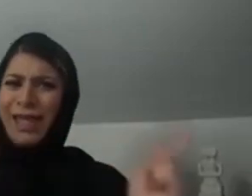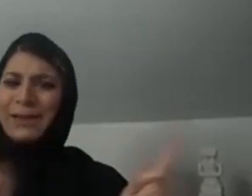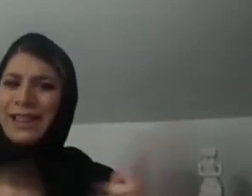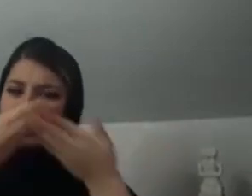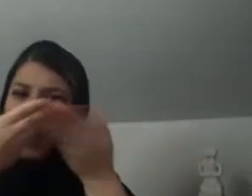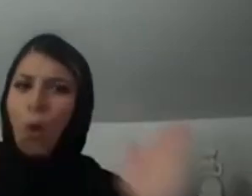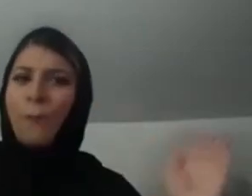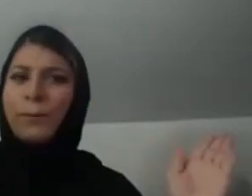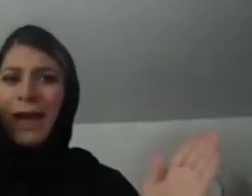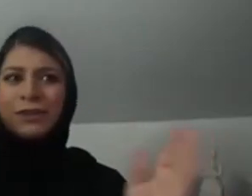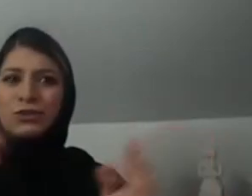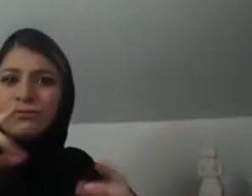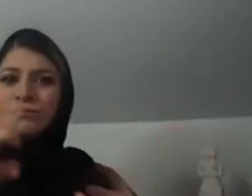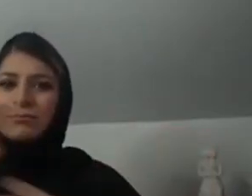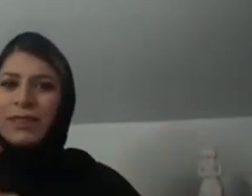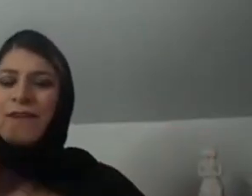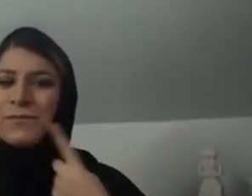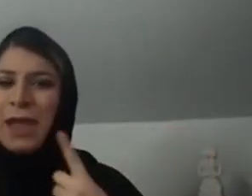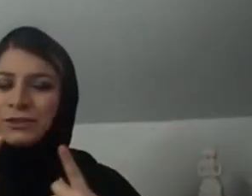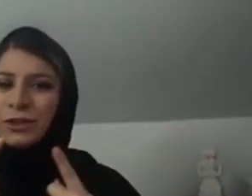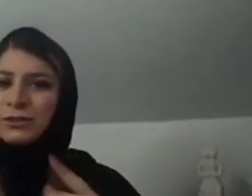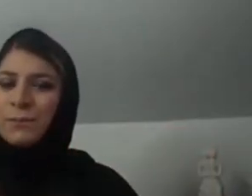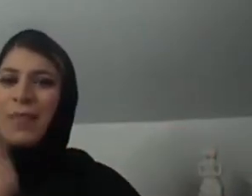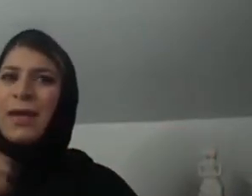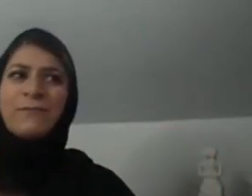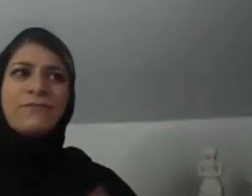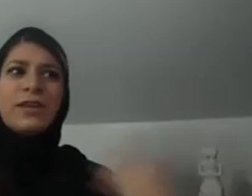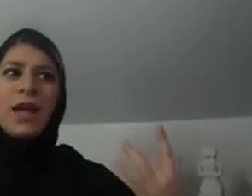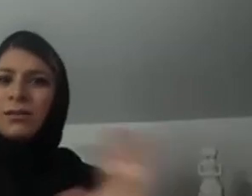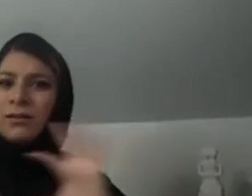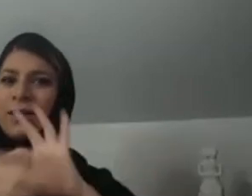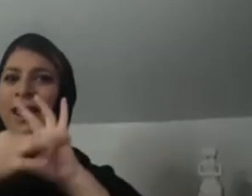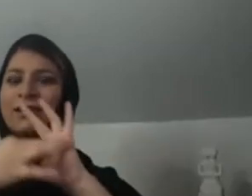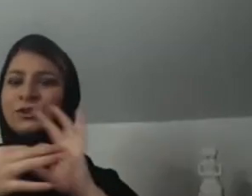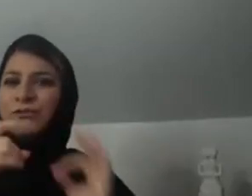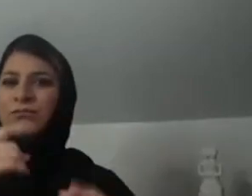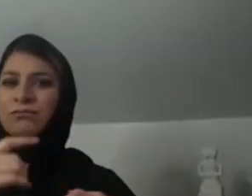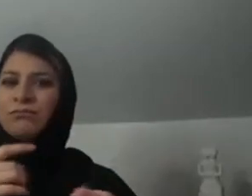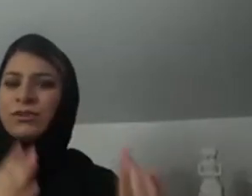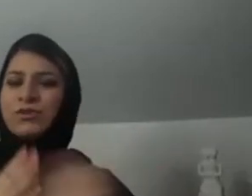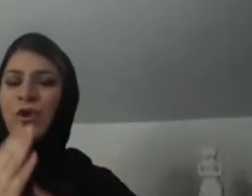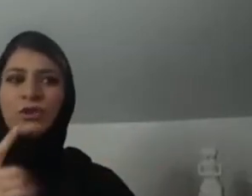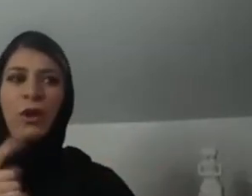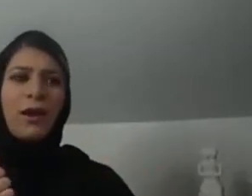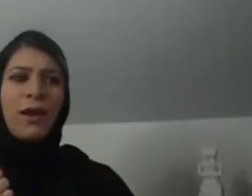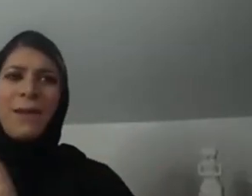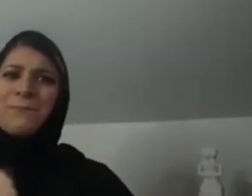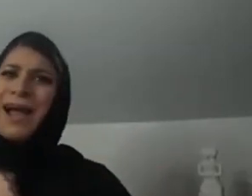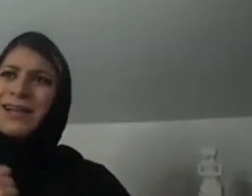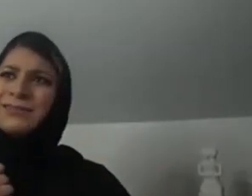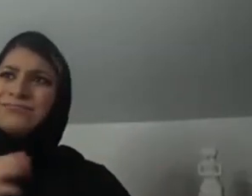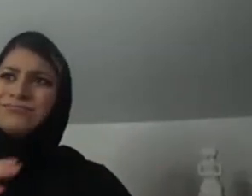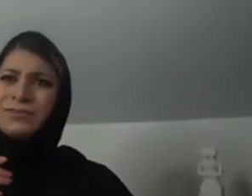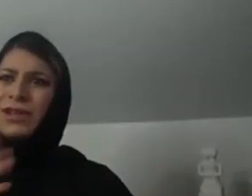trying to open their minds up, uh, as mine has been, uh, let them ask the most relevant questions,